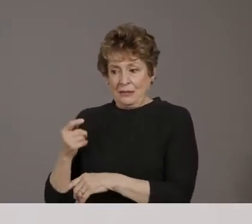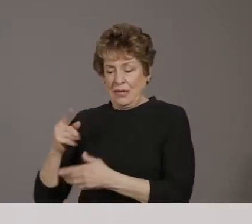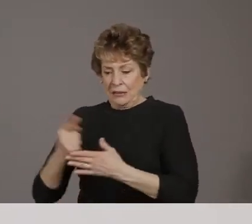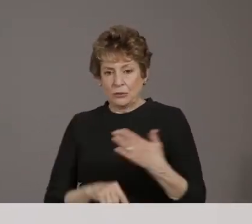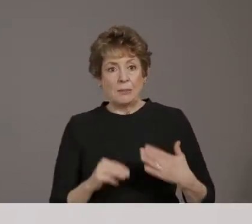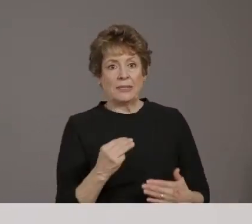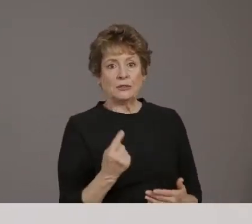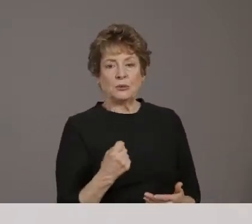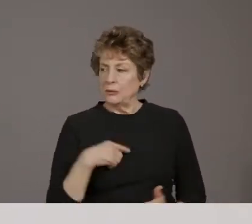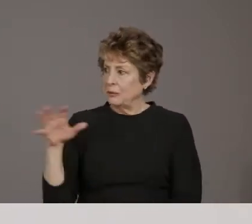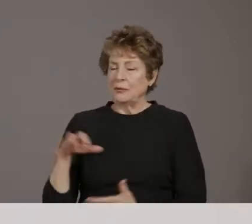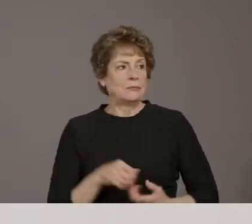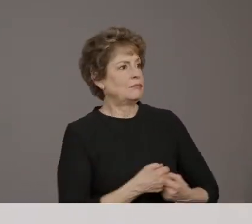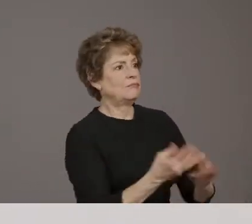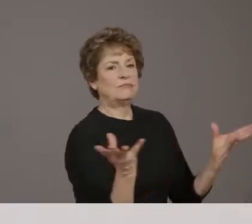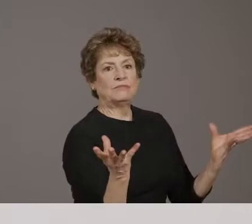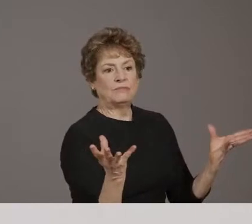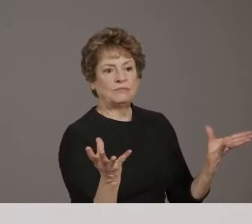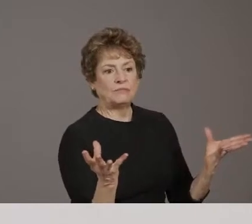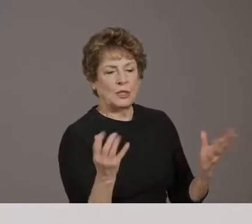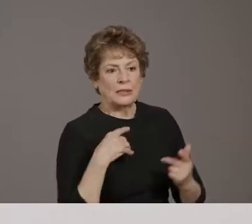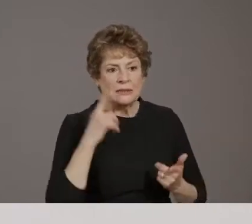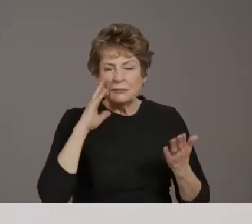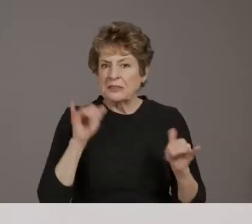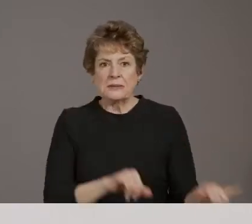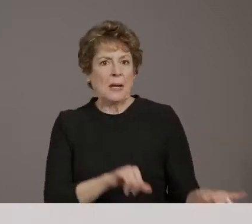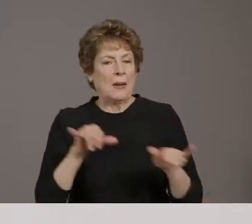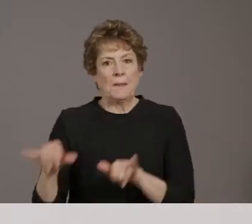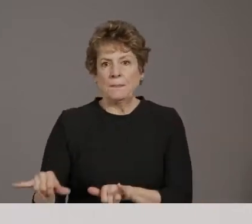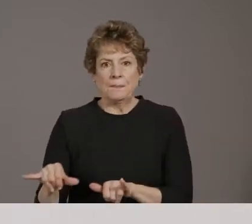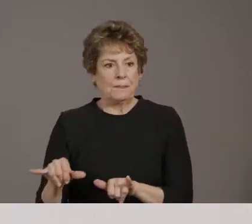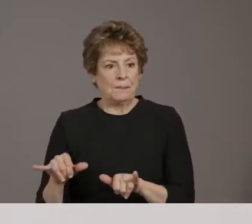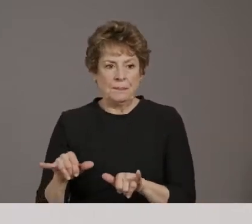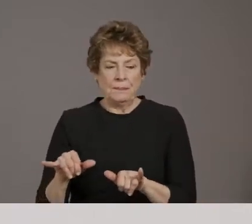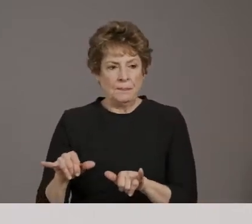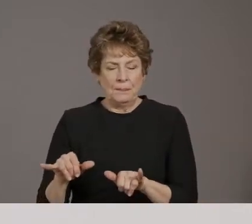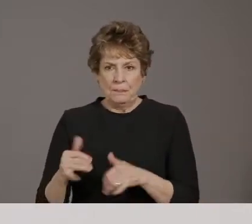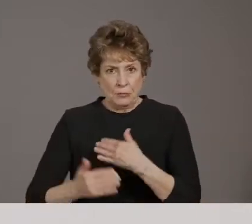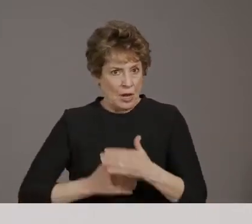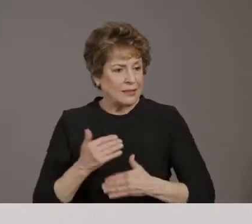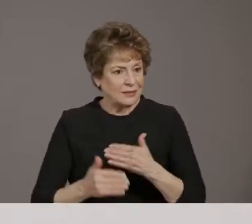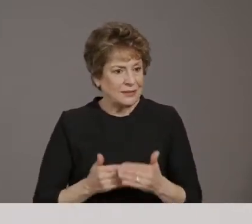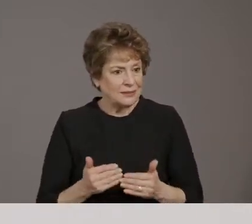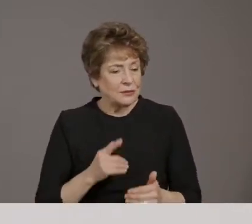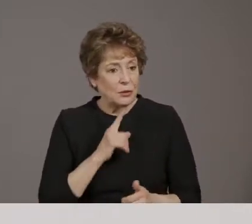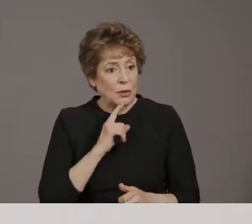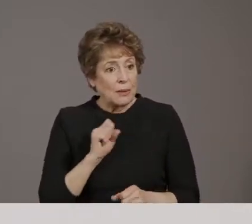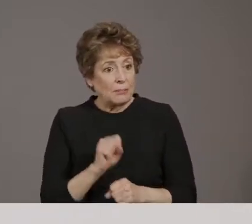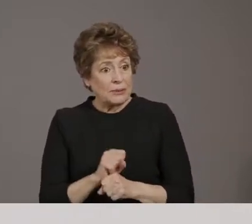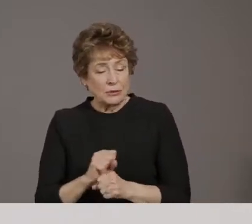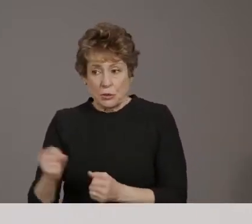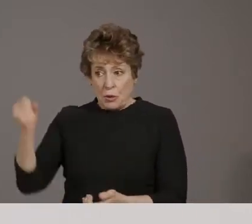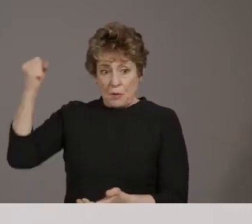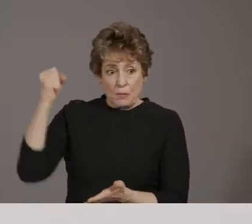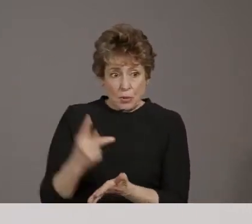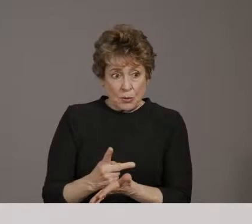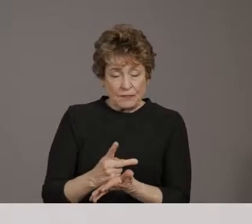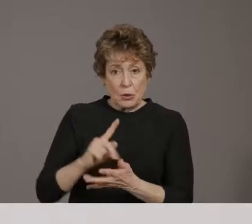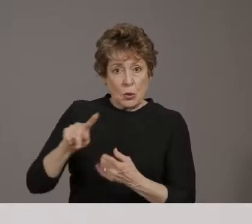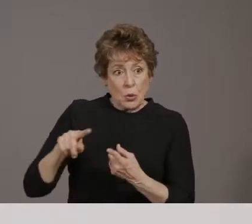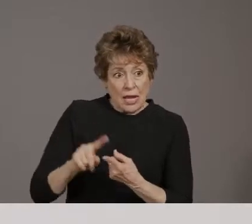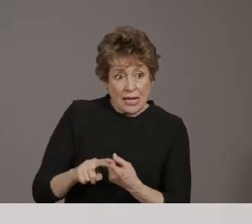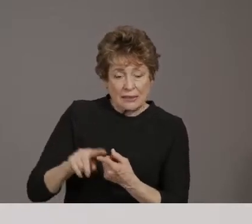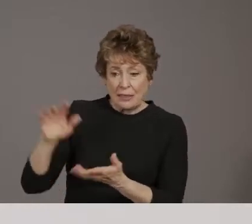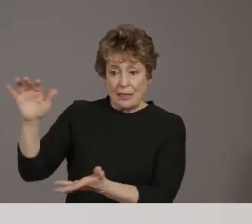schedule like that. We just don't know when they're officially going to get that allocation loaded once it's approved. So it could be,